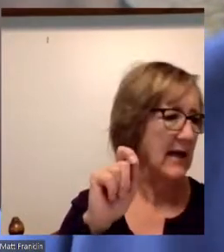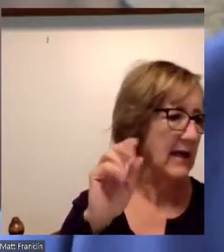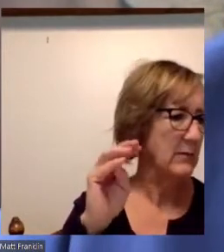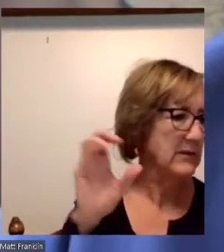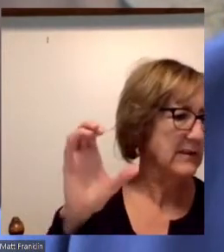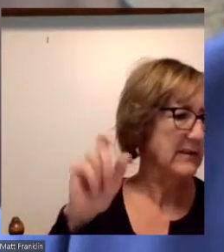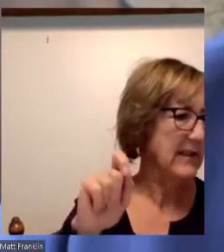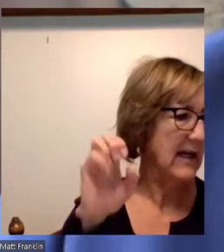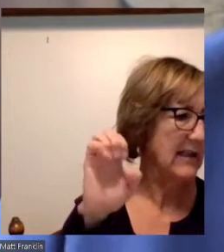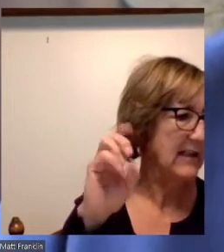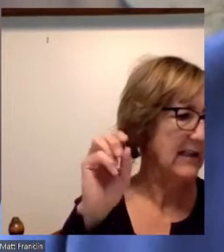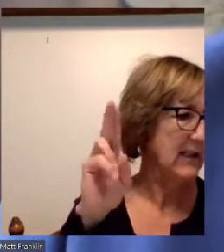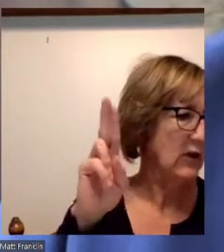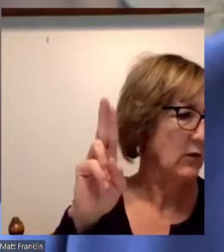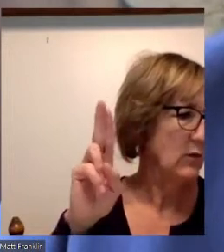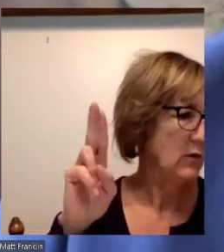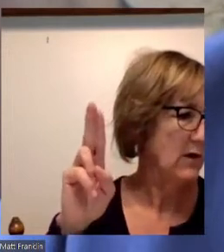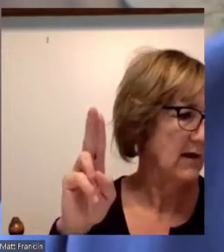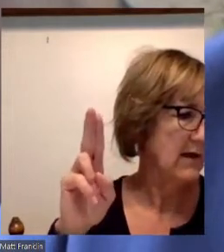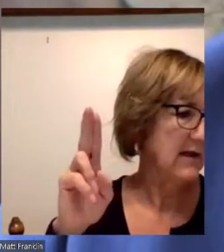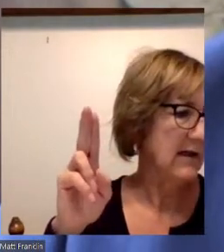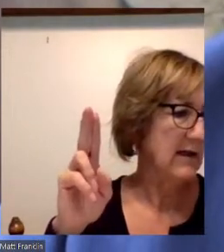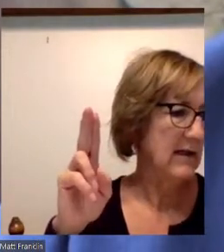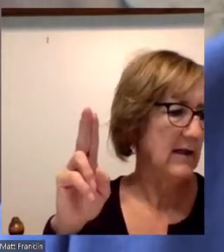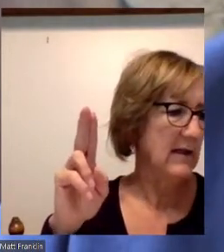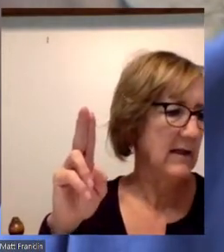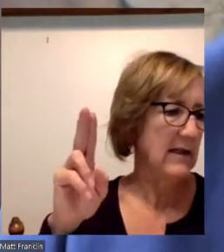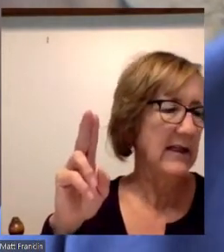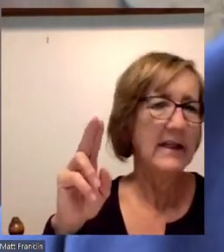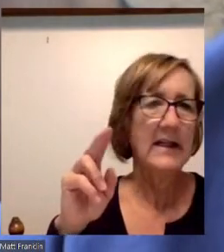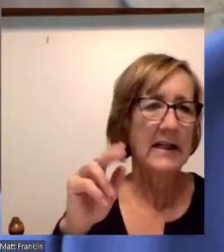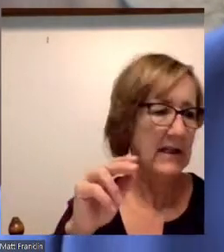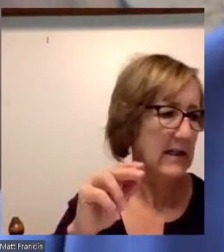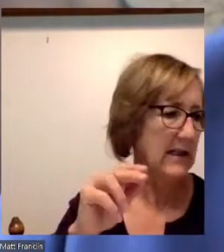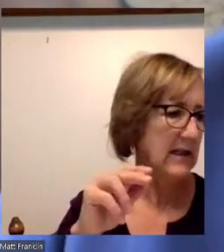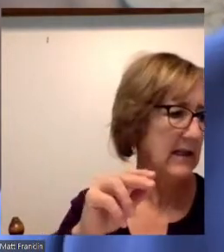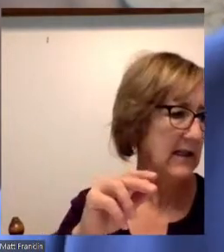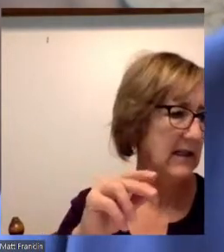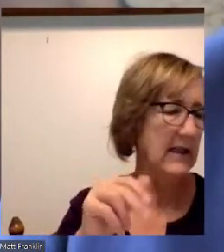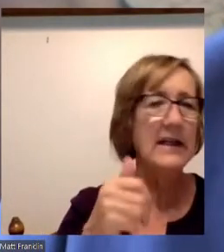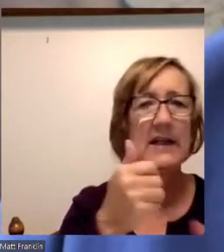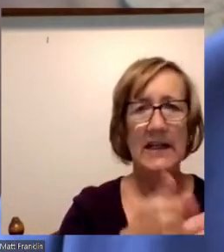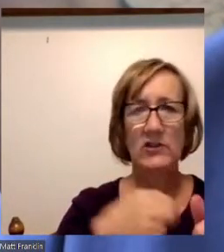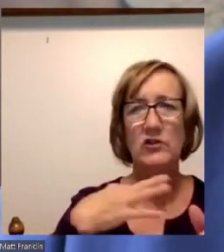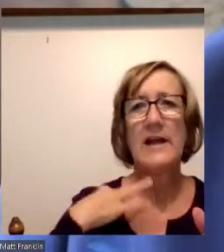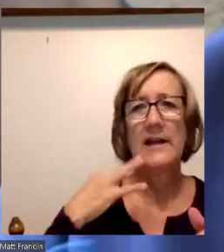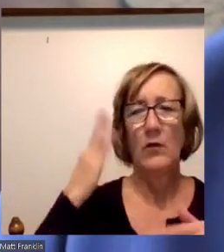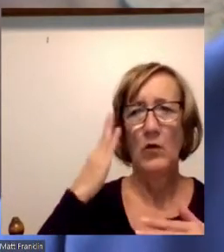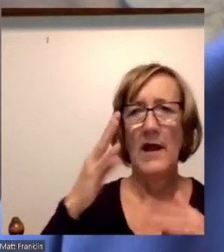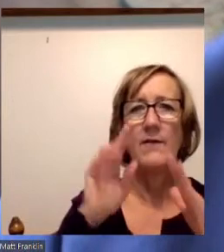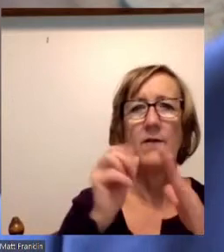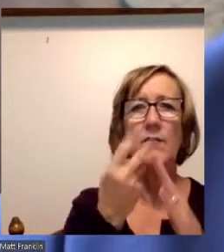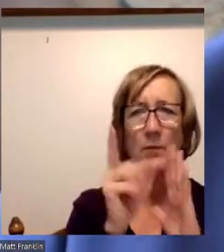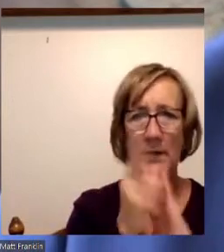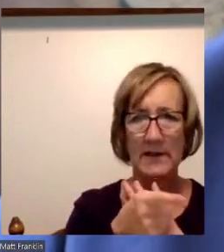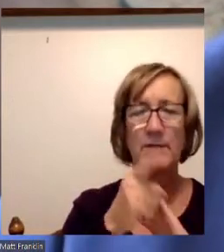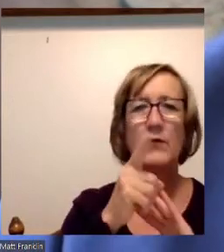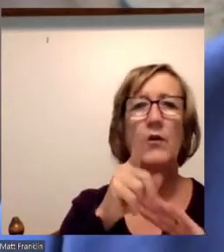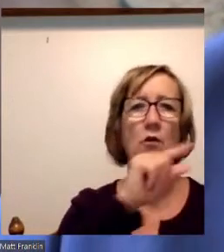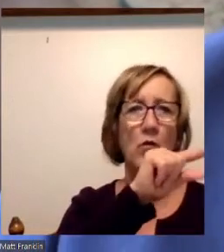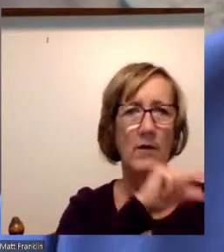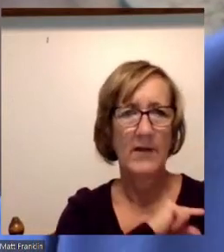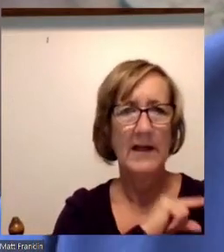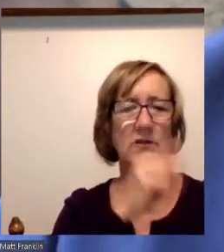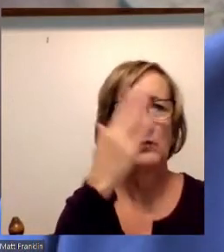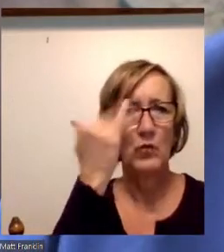candidates. They have prepared opening statements. Each candidate will have three minutes to give a brief overview about their qualifications, while they're